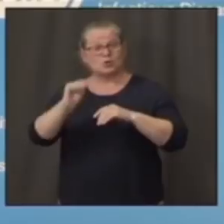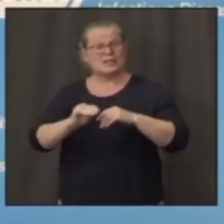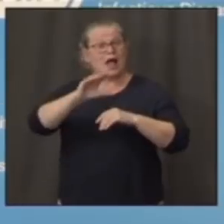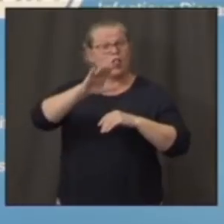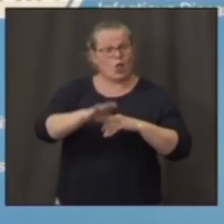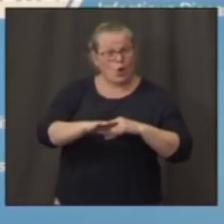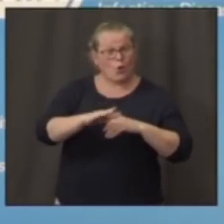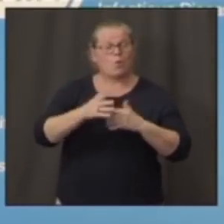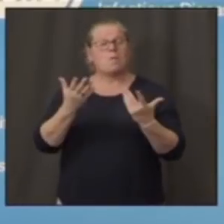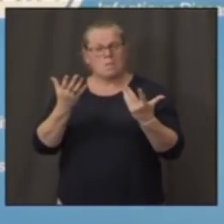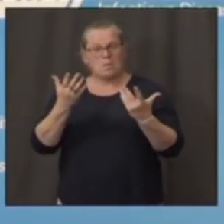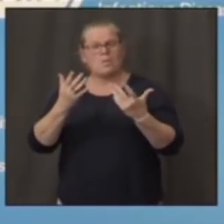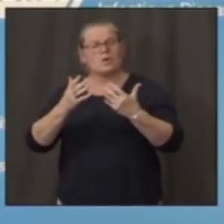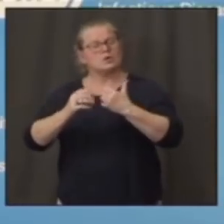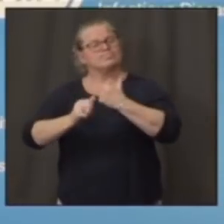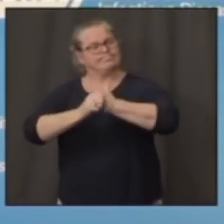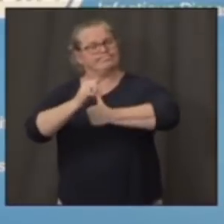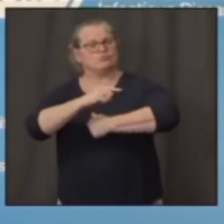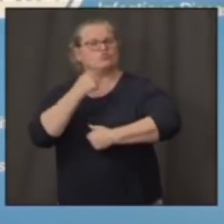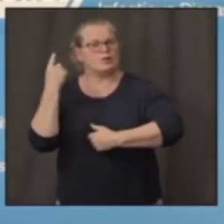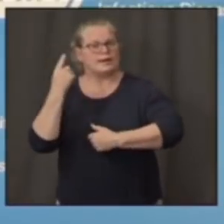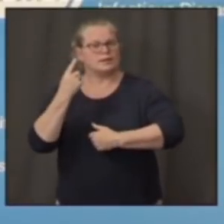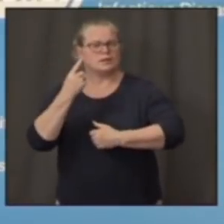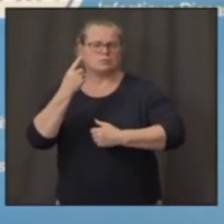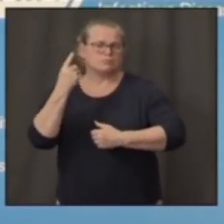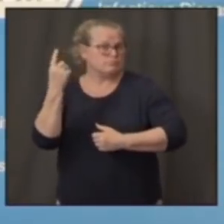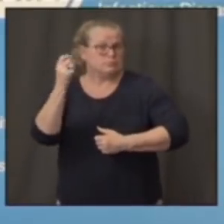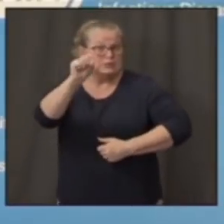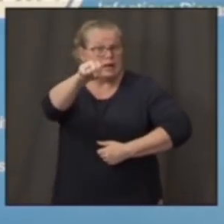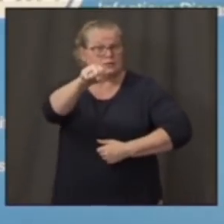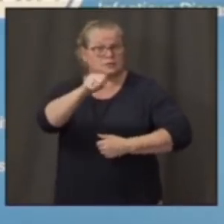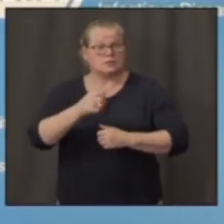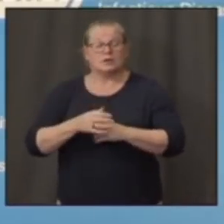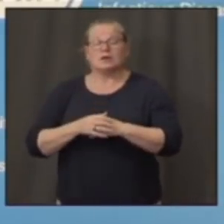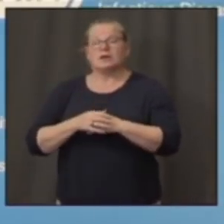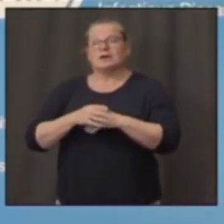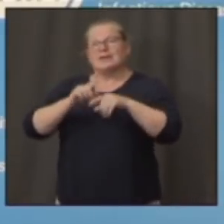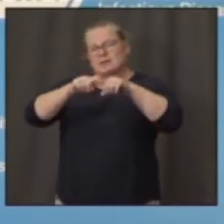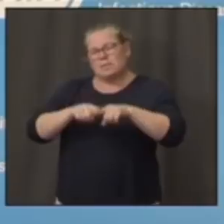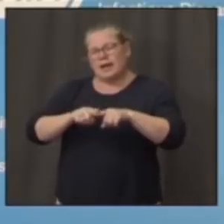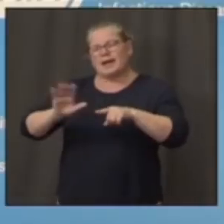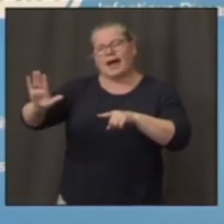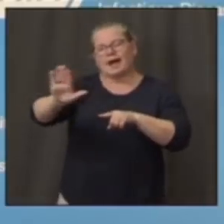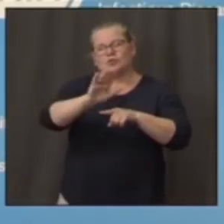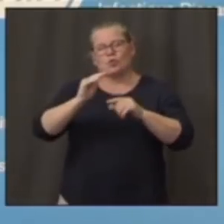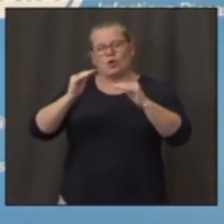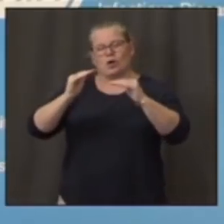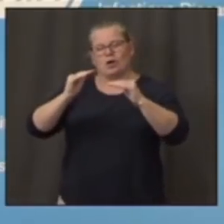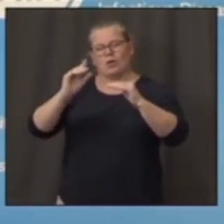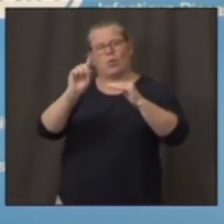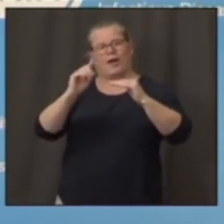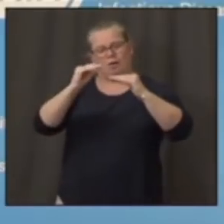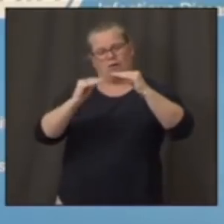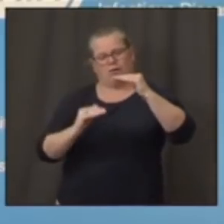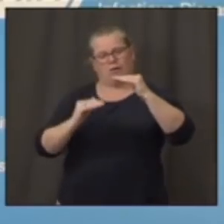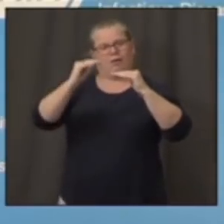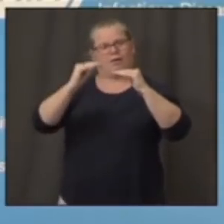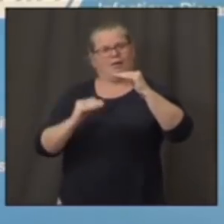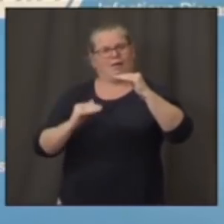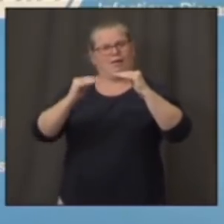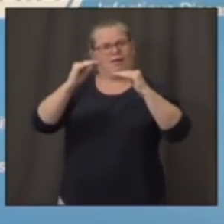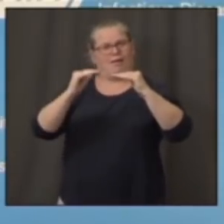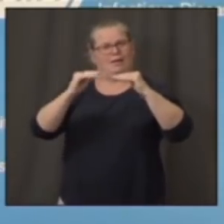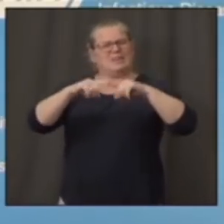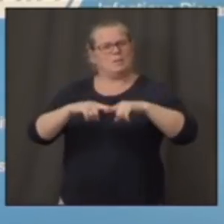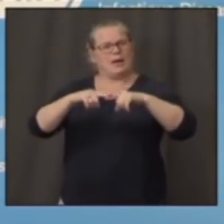if we, as he said, depending upon what level you're in, my approach is always, and I'll say it whether